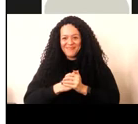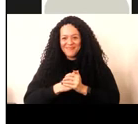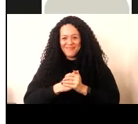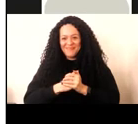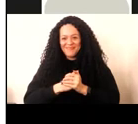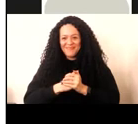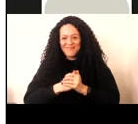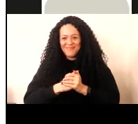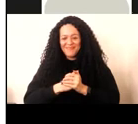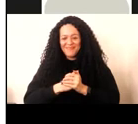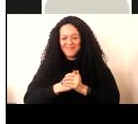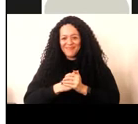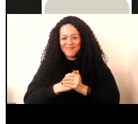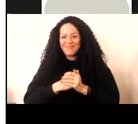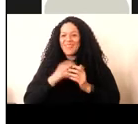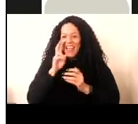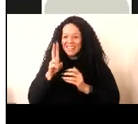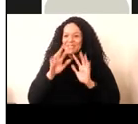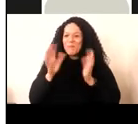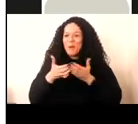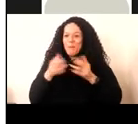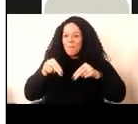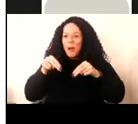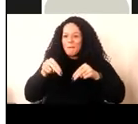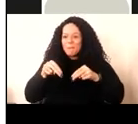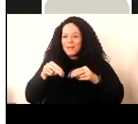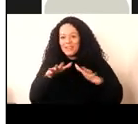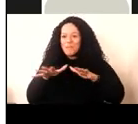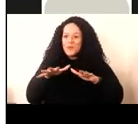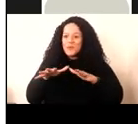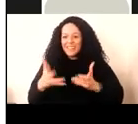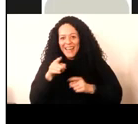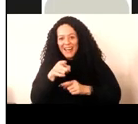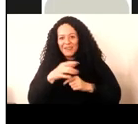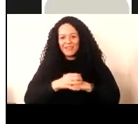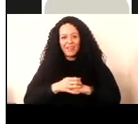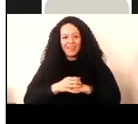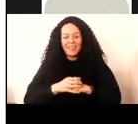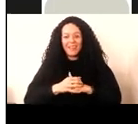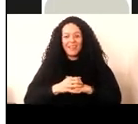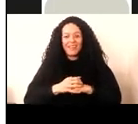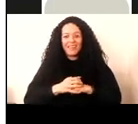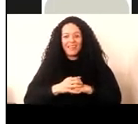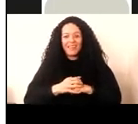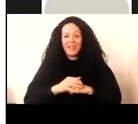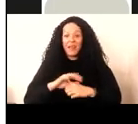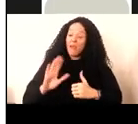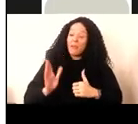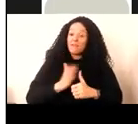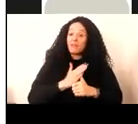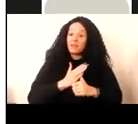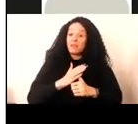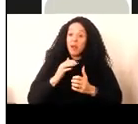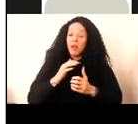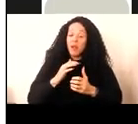So I see he's moving now. In the first instance, preserving and sharing born